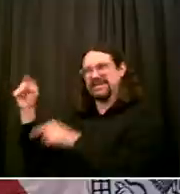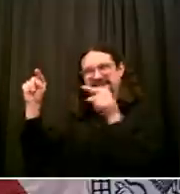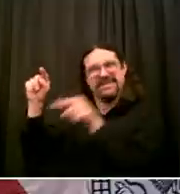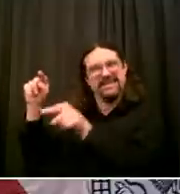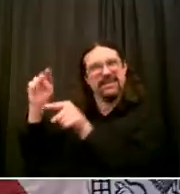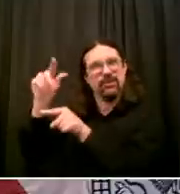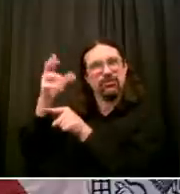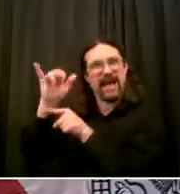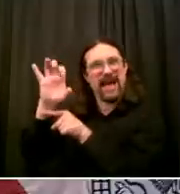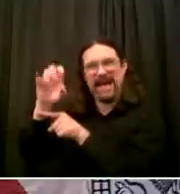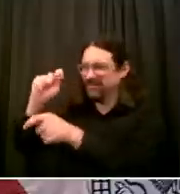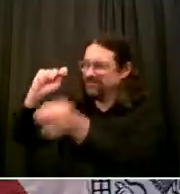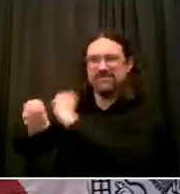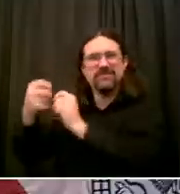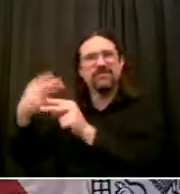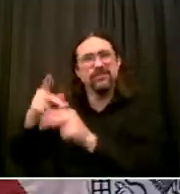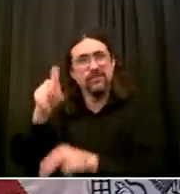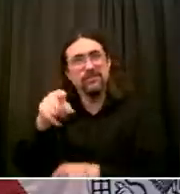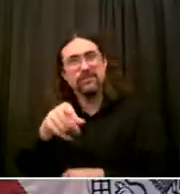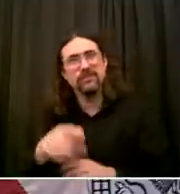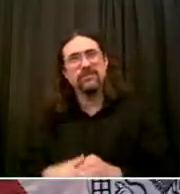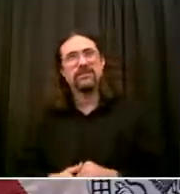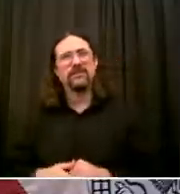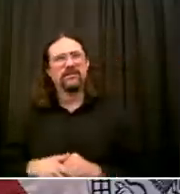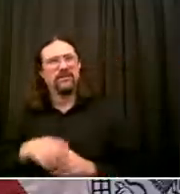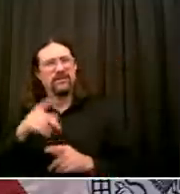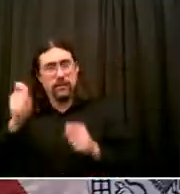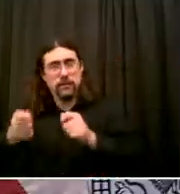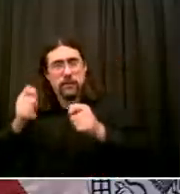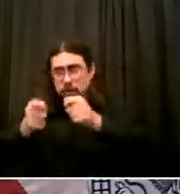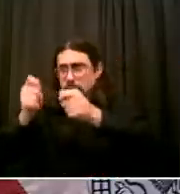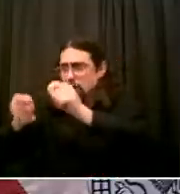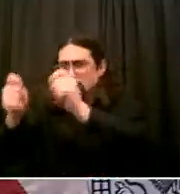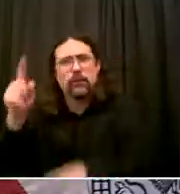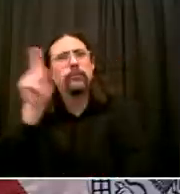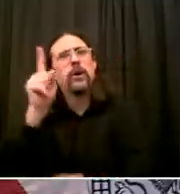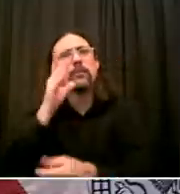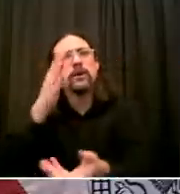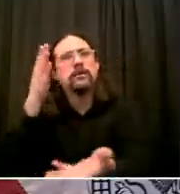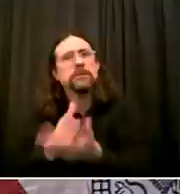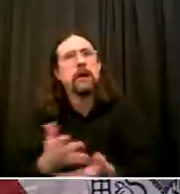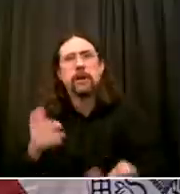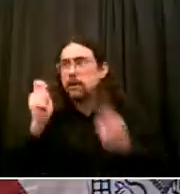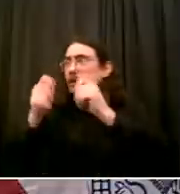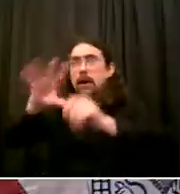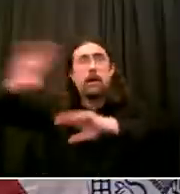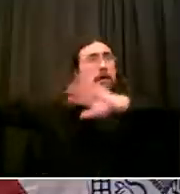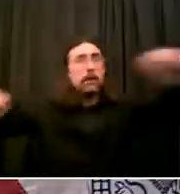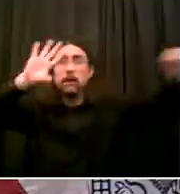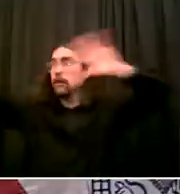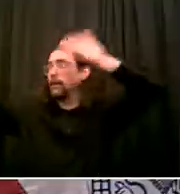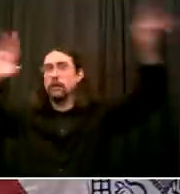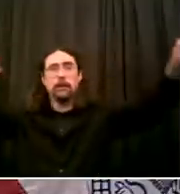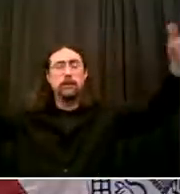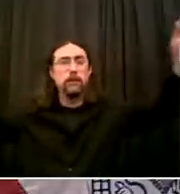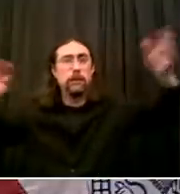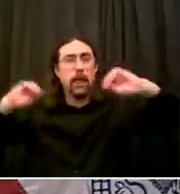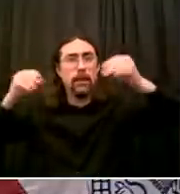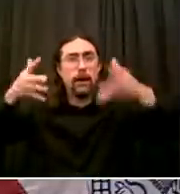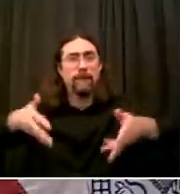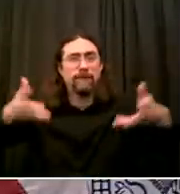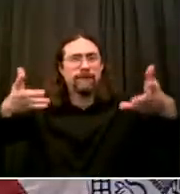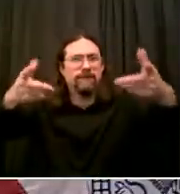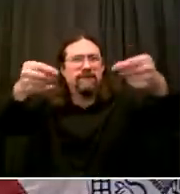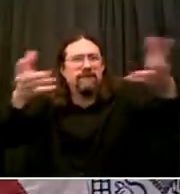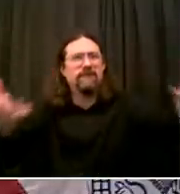They can jump in Look So I do think it's important to frame this Forgive me